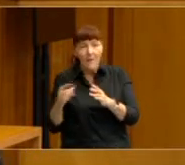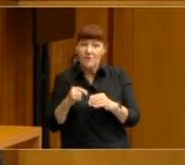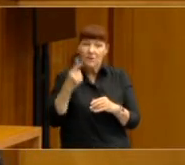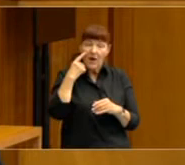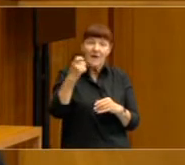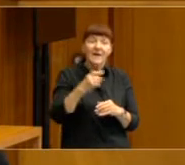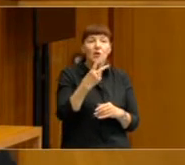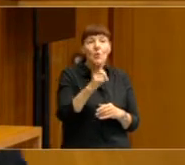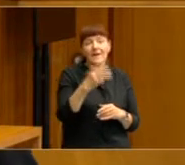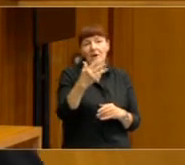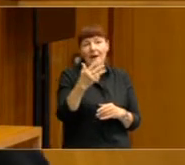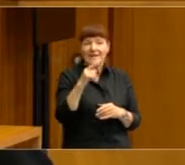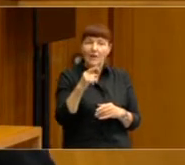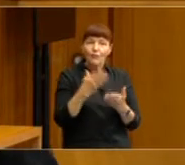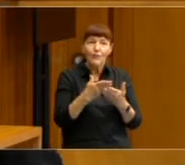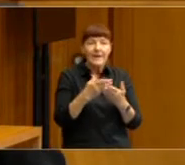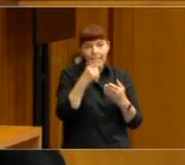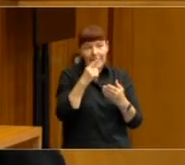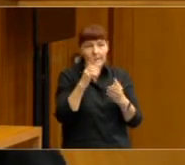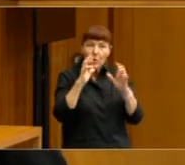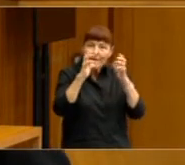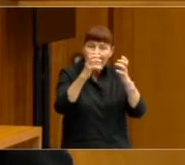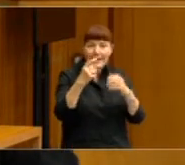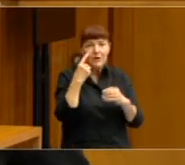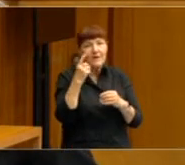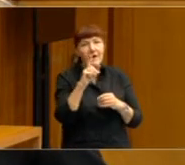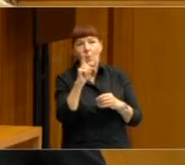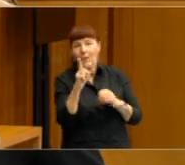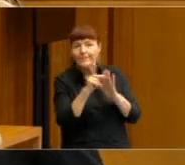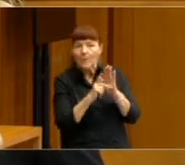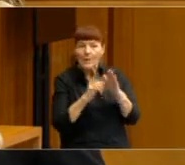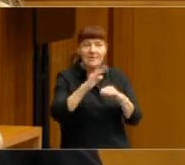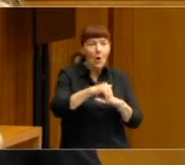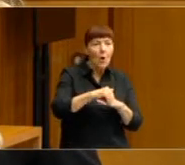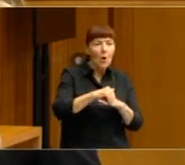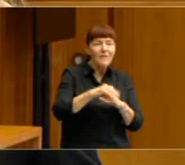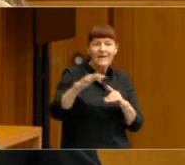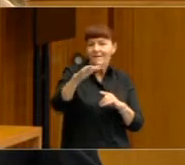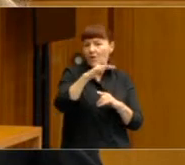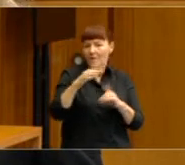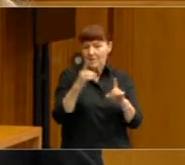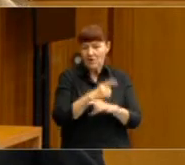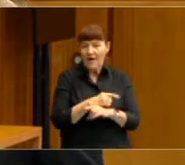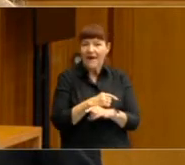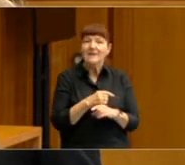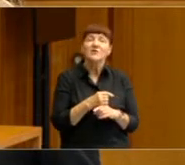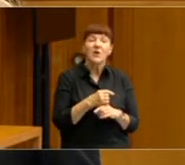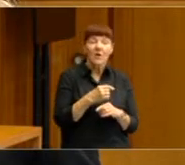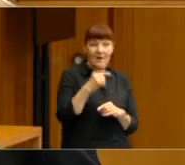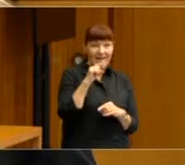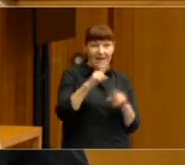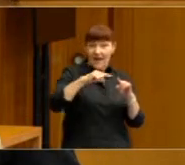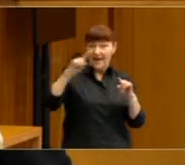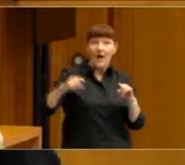was a climate election. Looking here at the trends, you can see that one in five voters identified